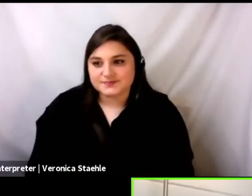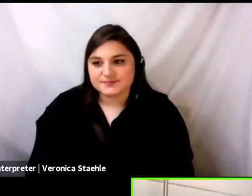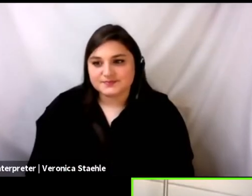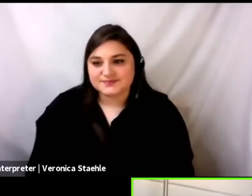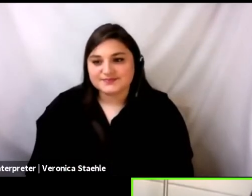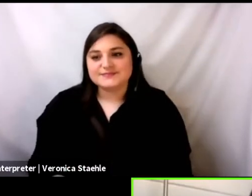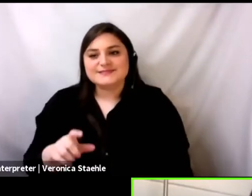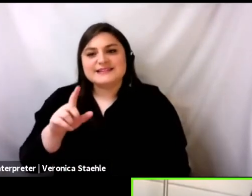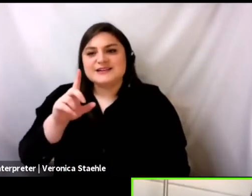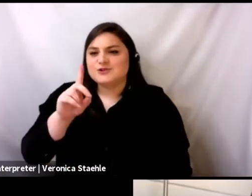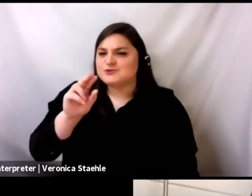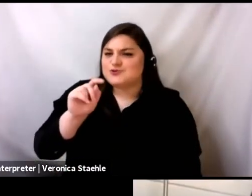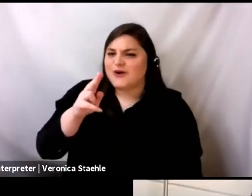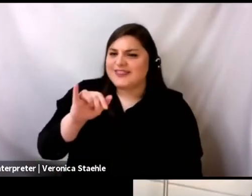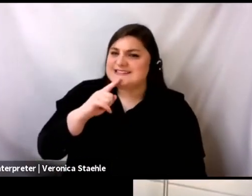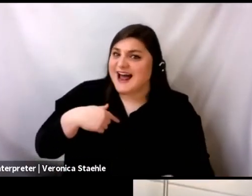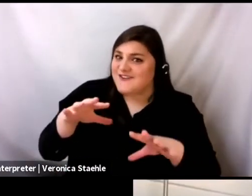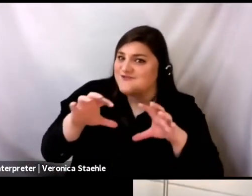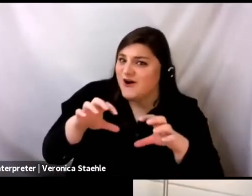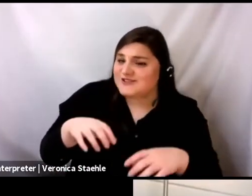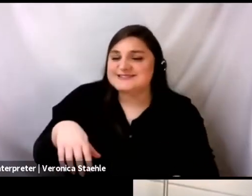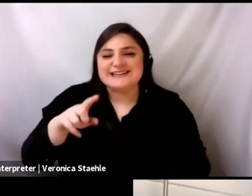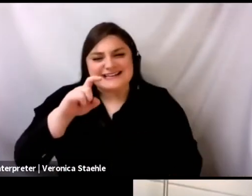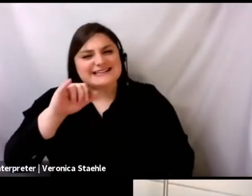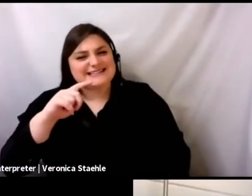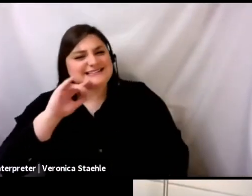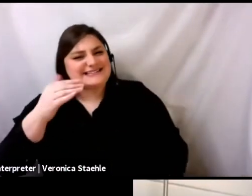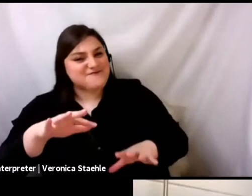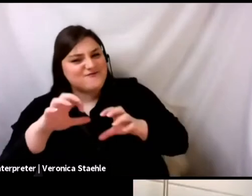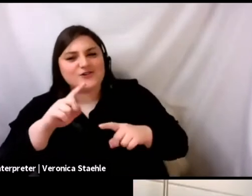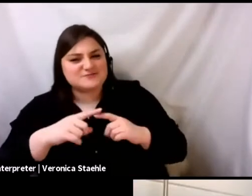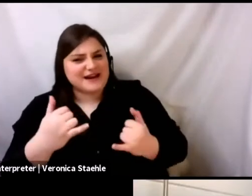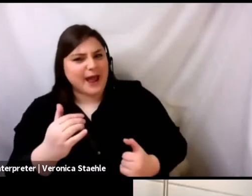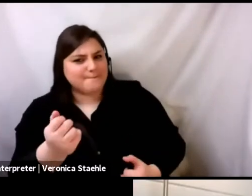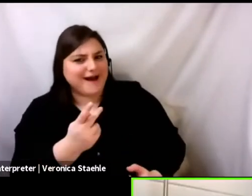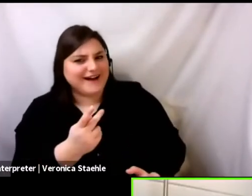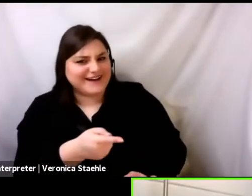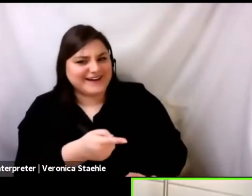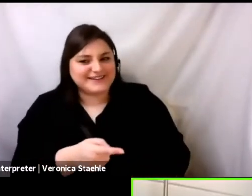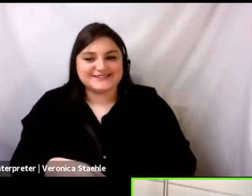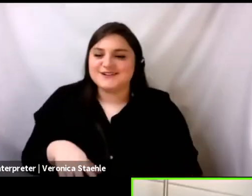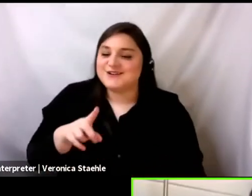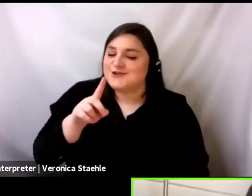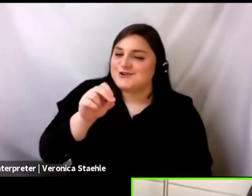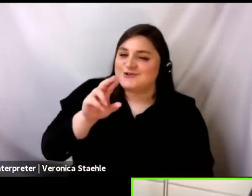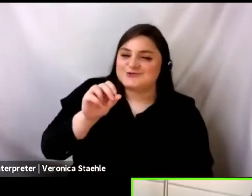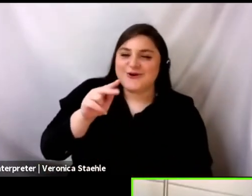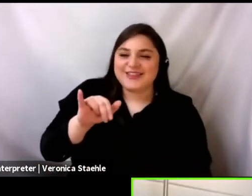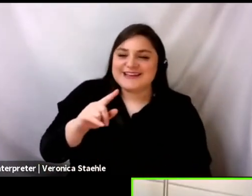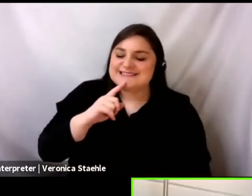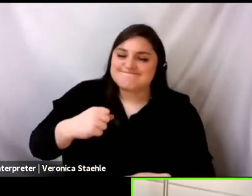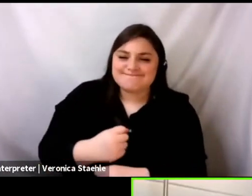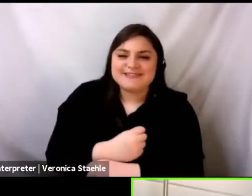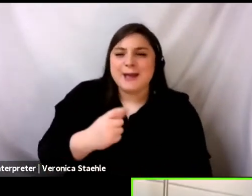I think, I think it froze for a moment, but I think you're back. What, wait, can you say the